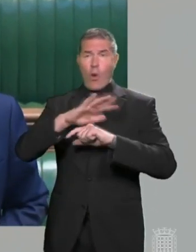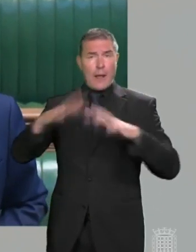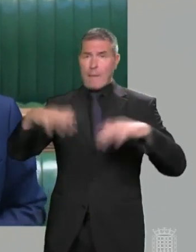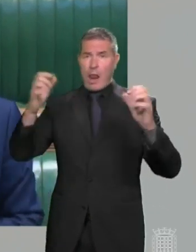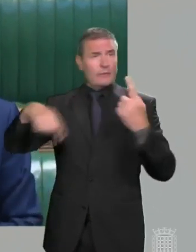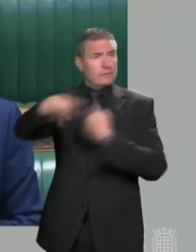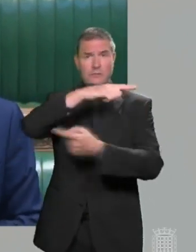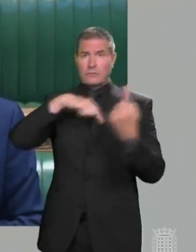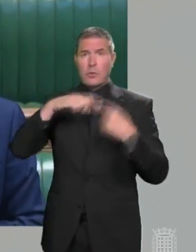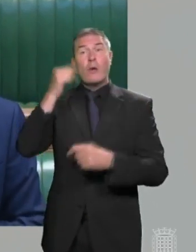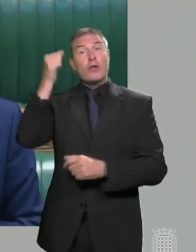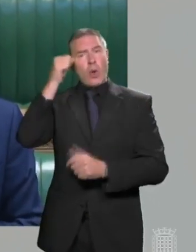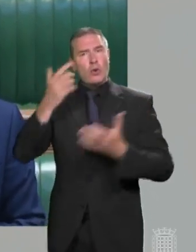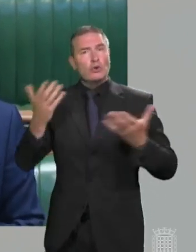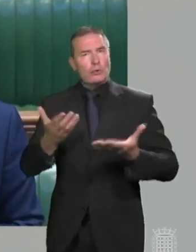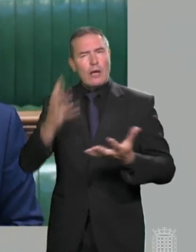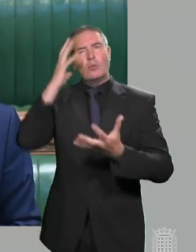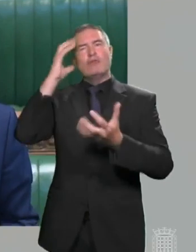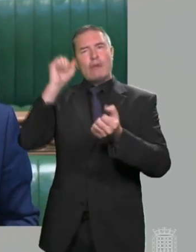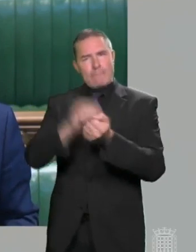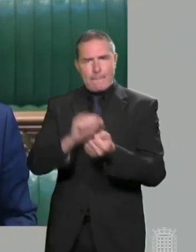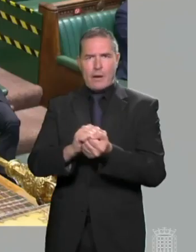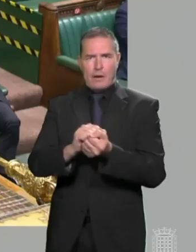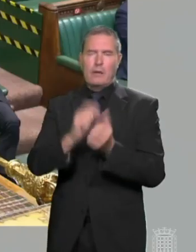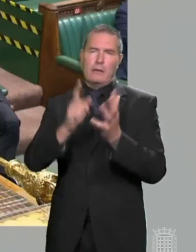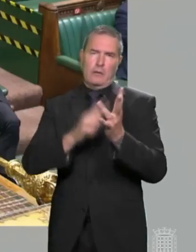when I say that today we remember Joe.